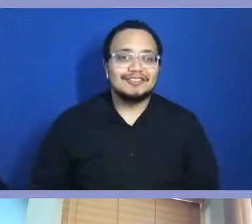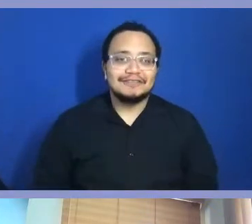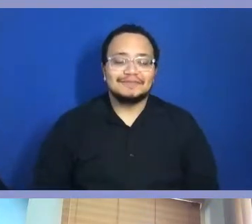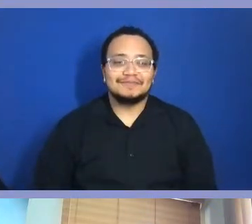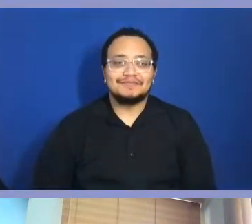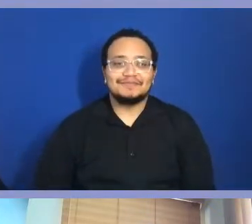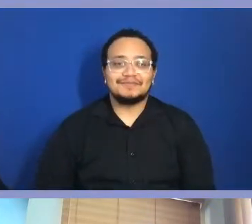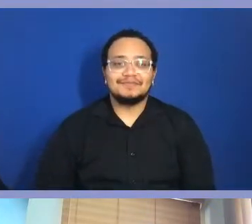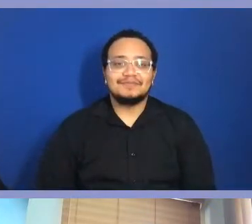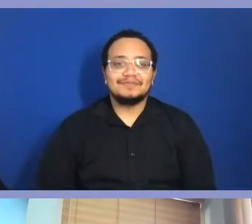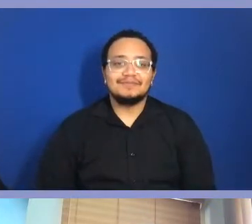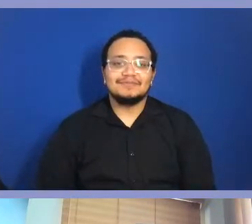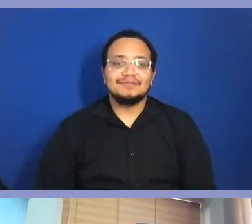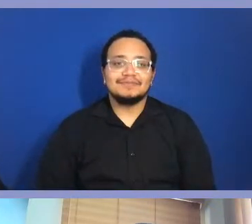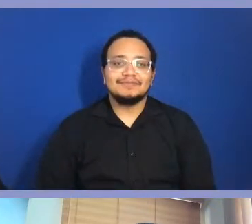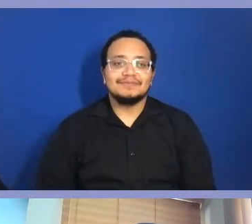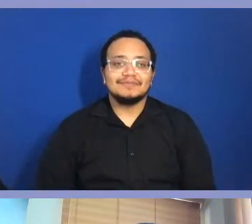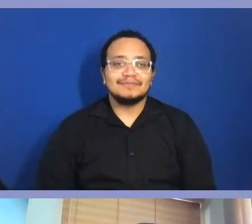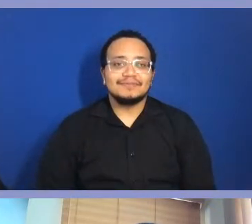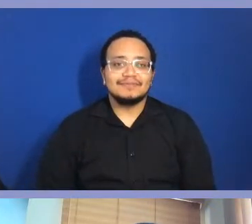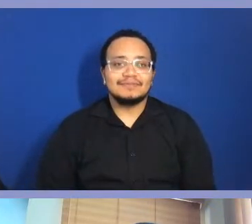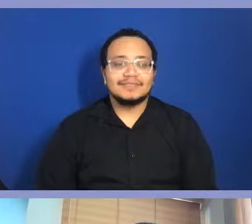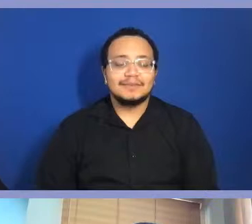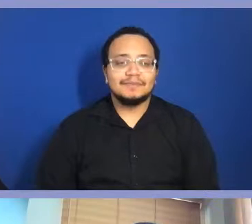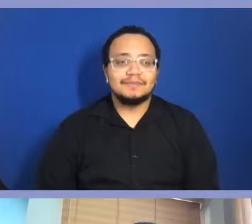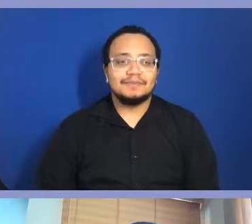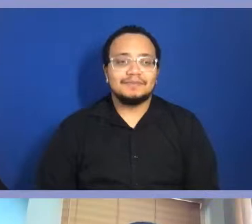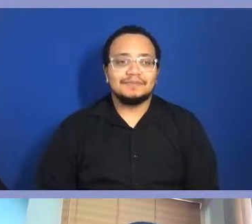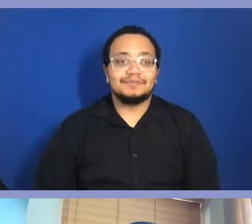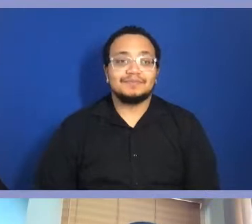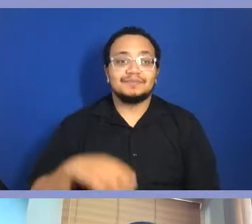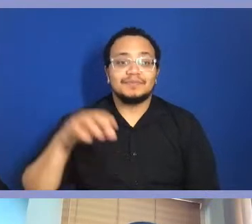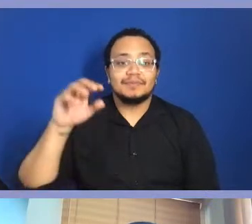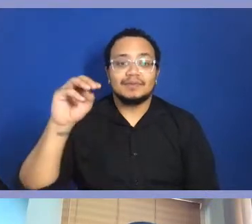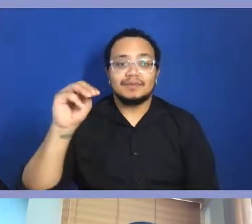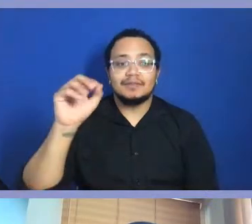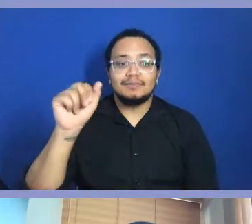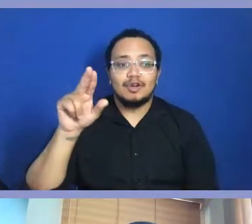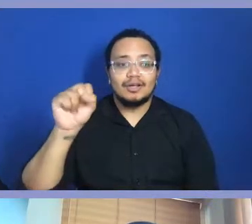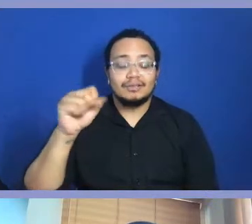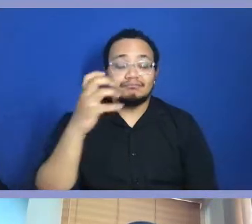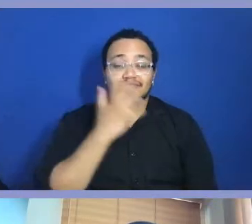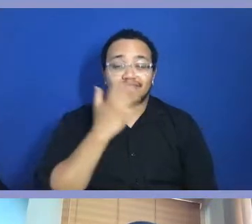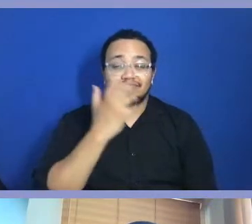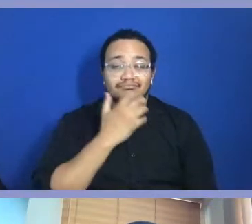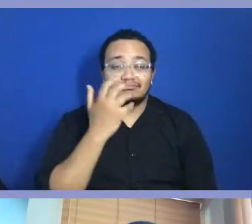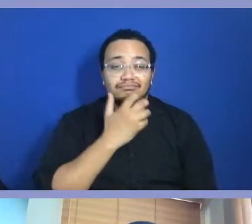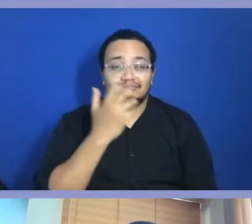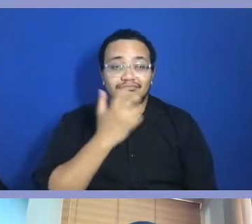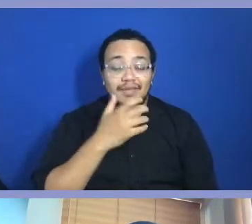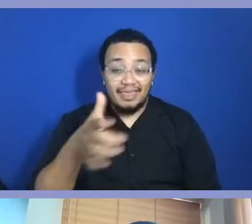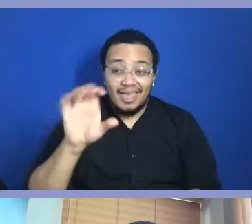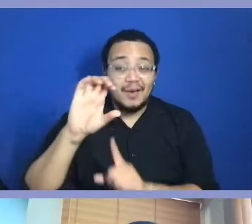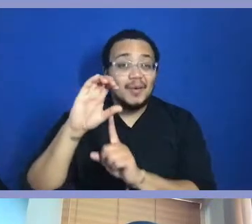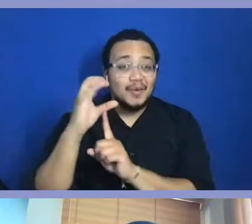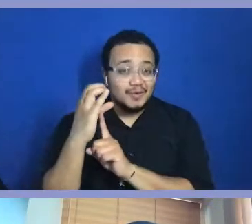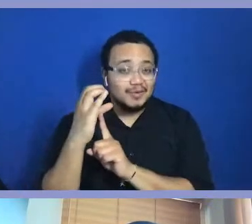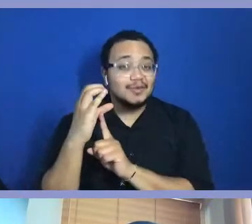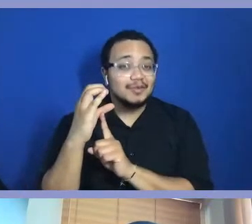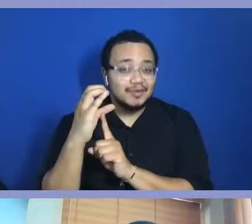No, that's, I mean, I actually want to just have a little conversation about that. Like, just the culture of